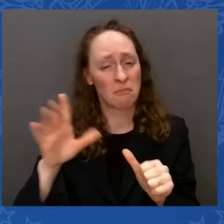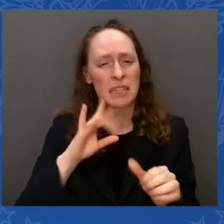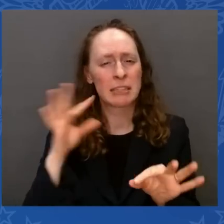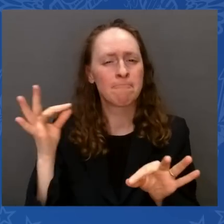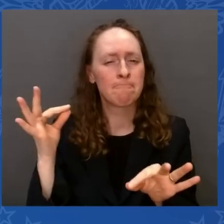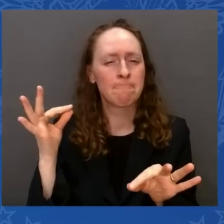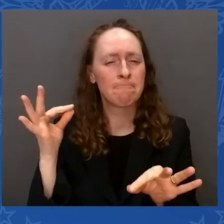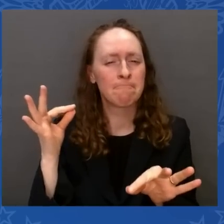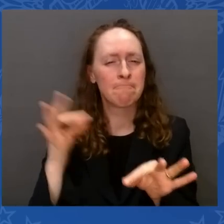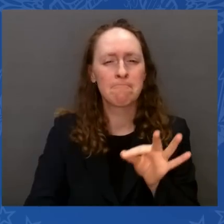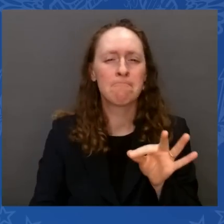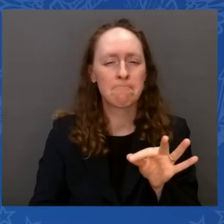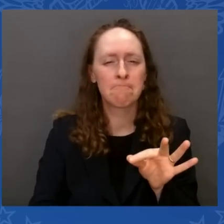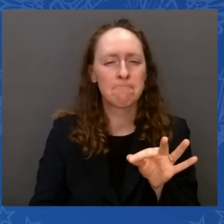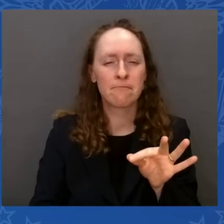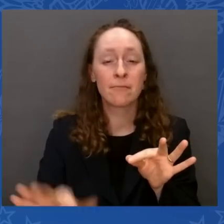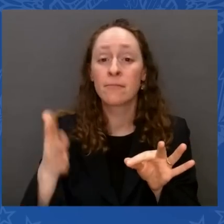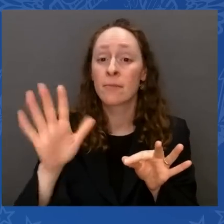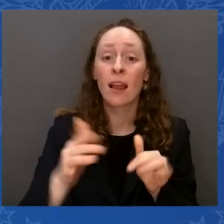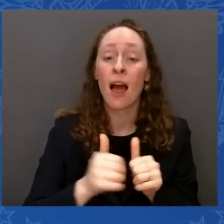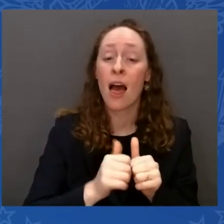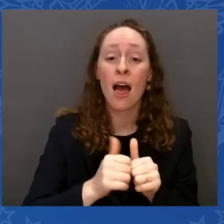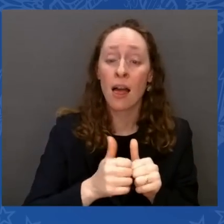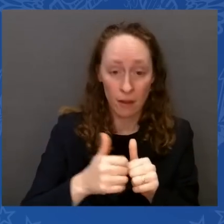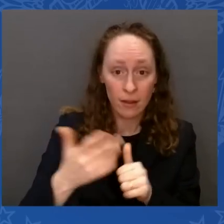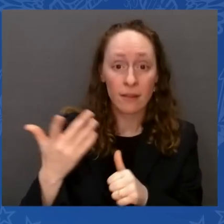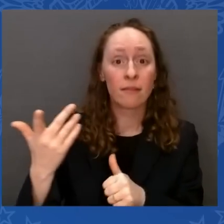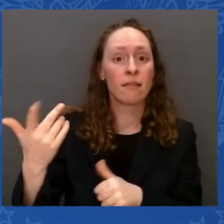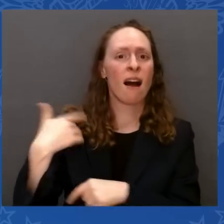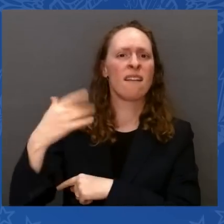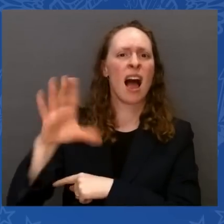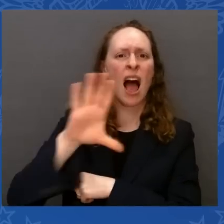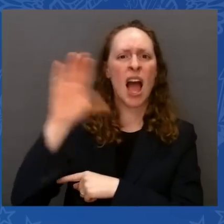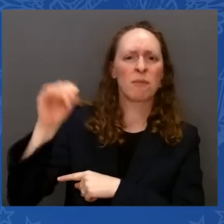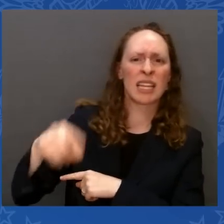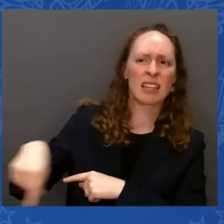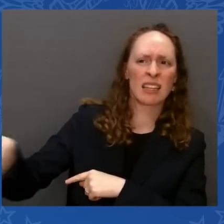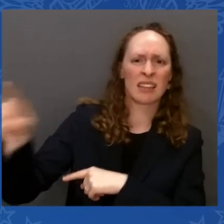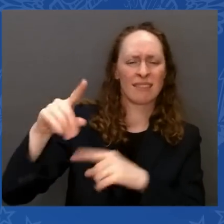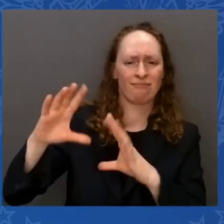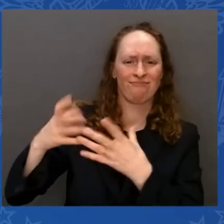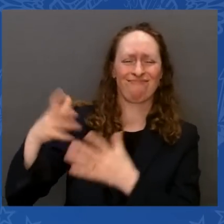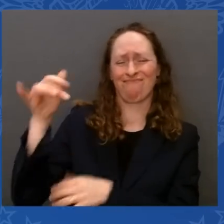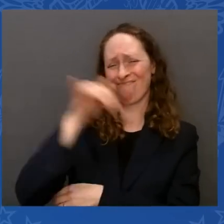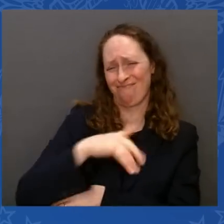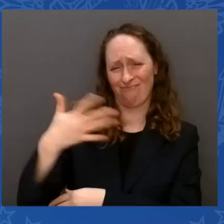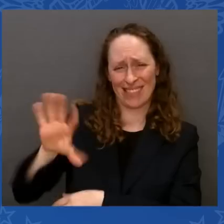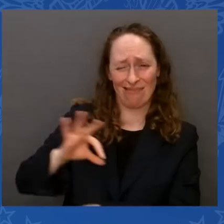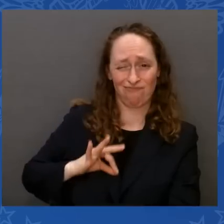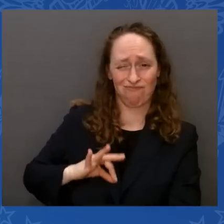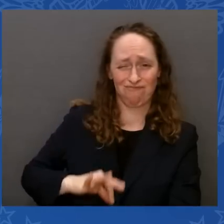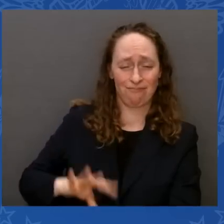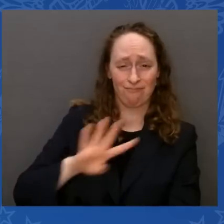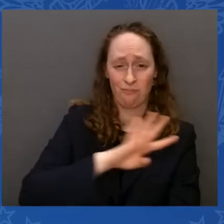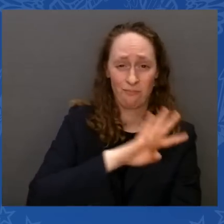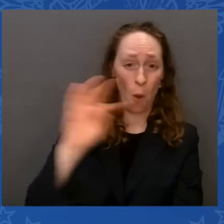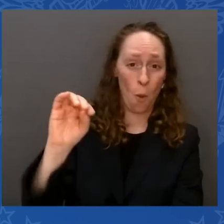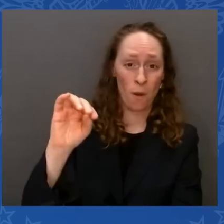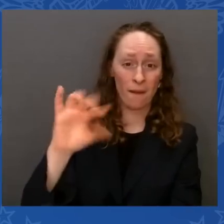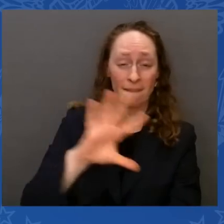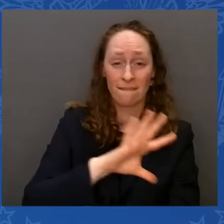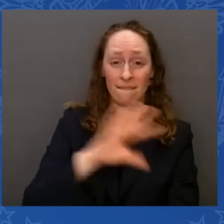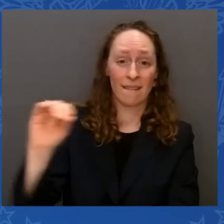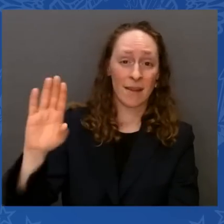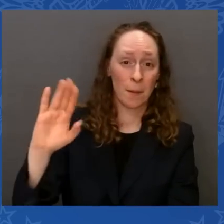over half a billion bucks a year in the Fortune 500. And guess what? They paid zero in federal taxes. And we did an awful